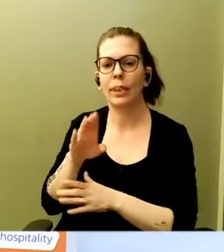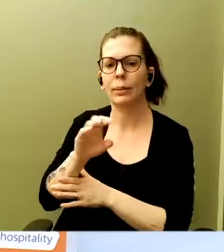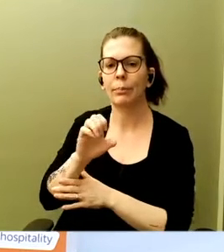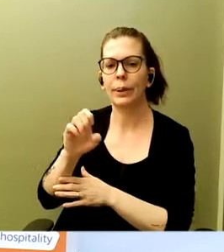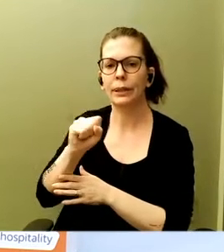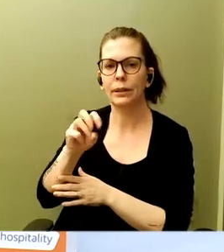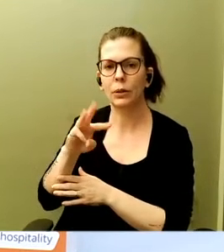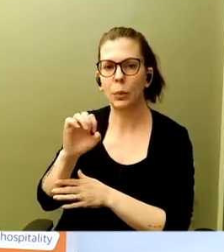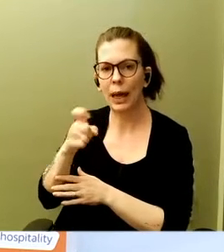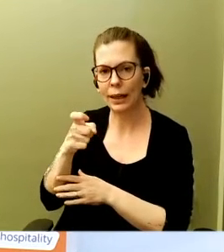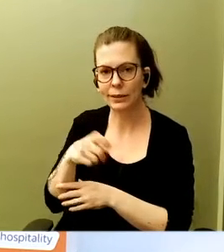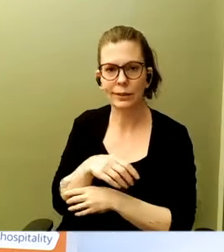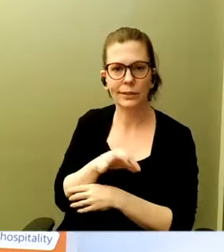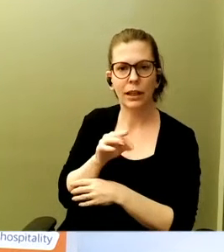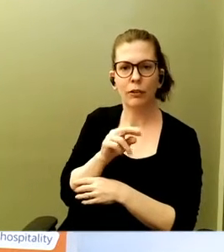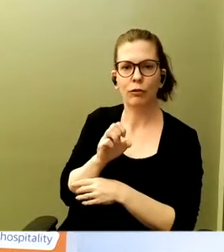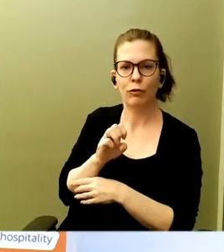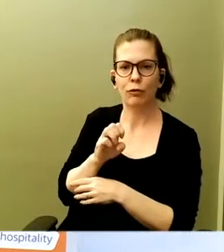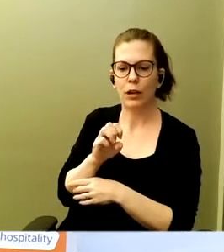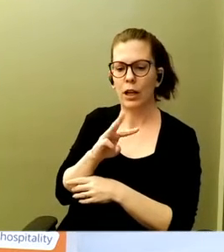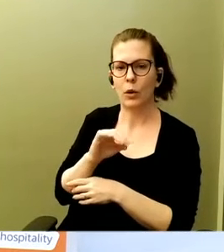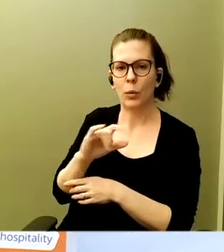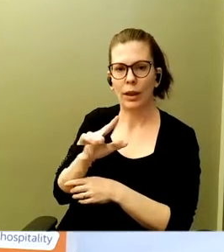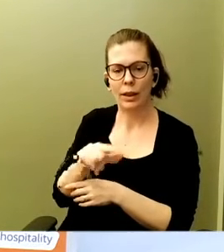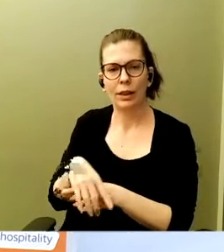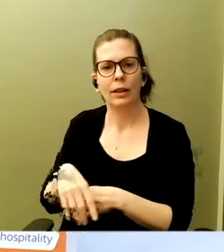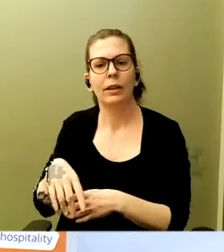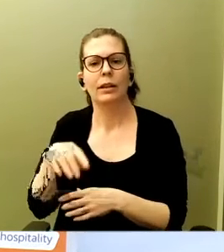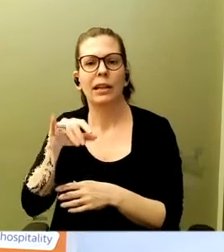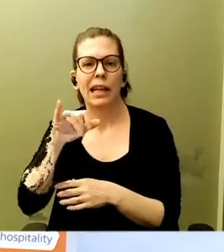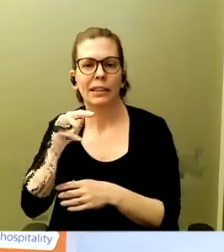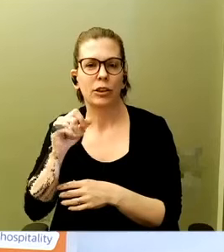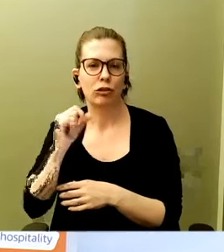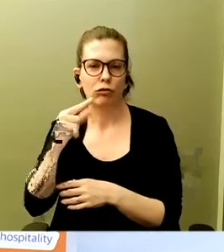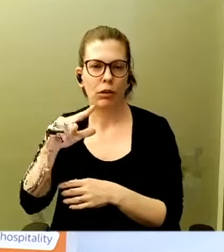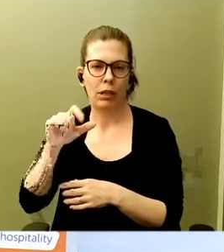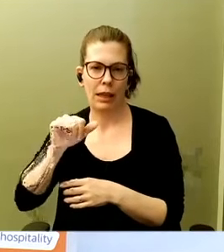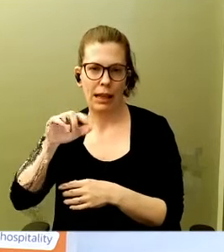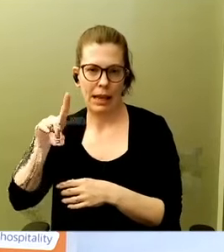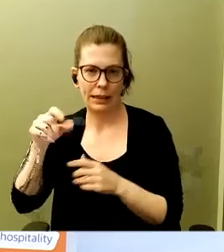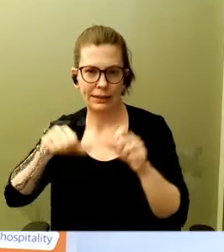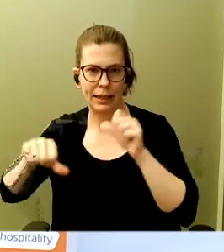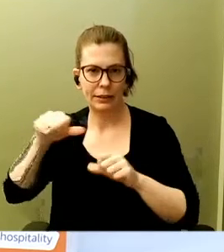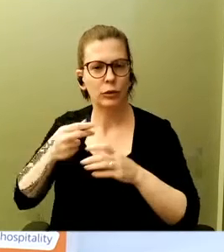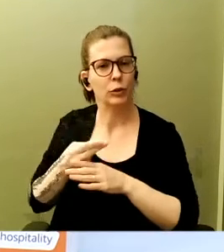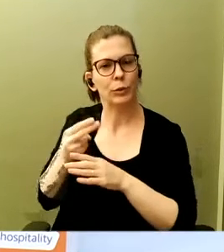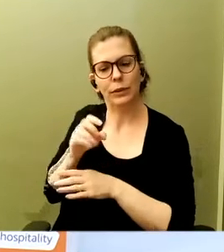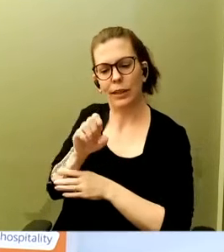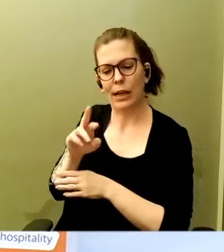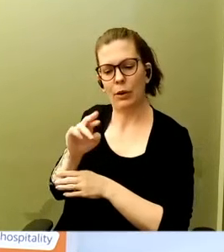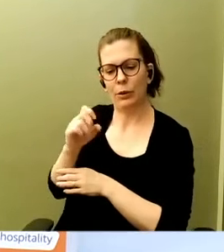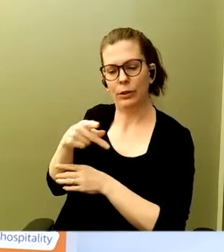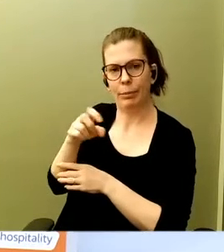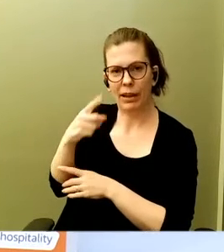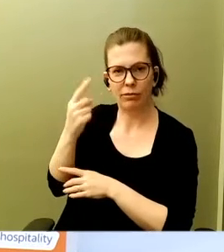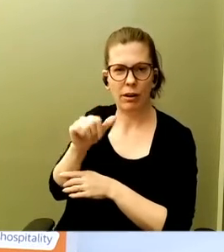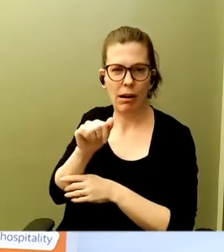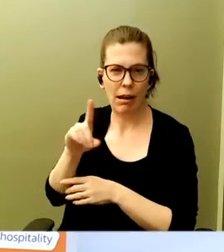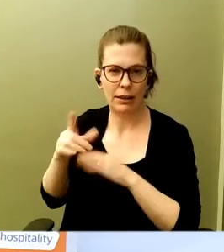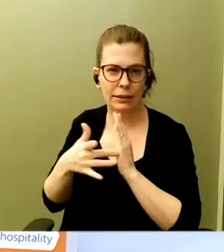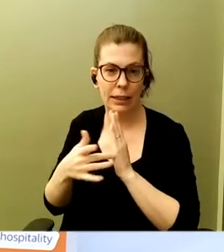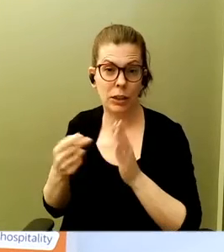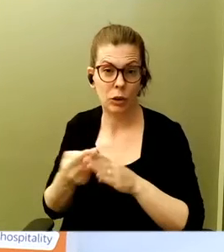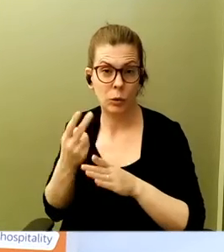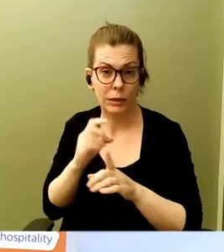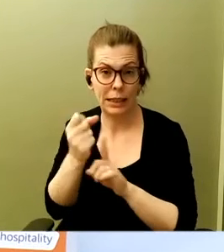and Integral Ad Science that are using Aerospike at the edge for their ad tech use cases. And a